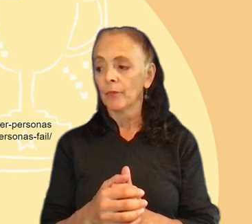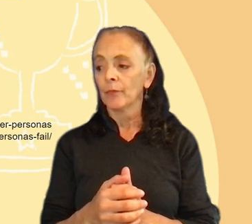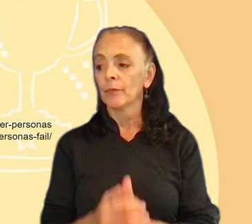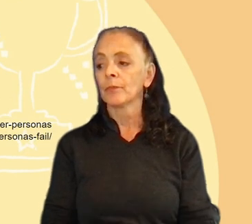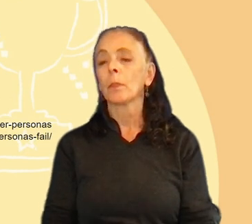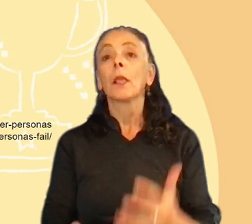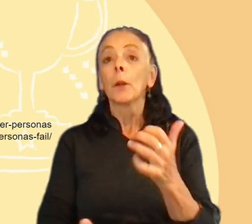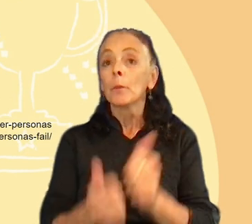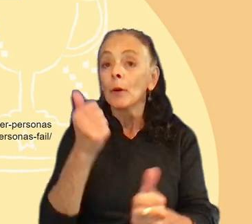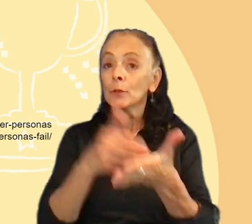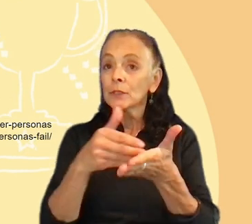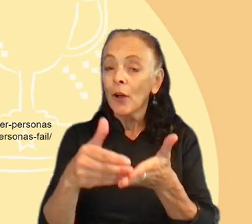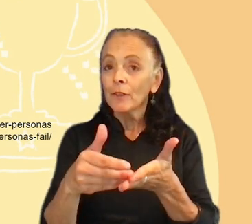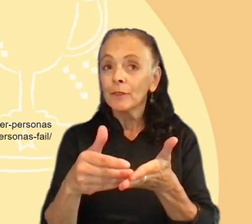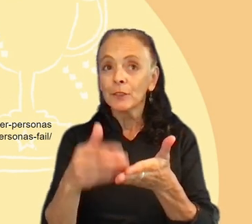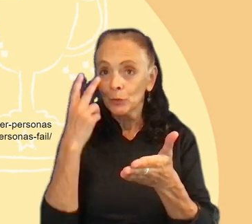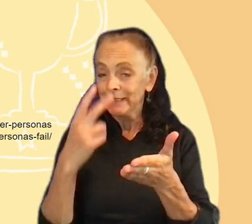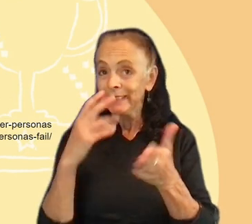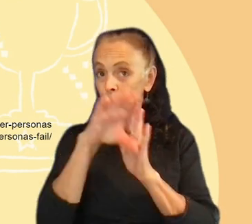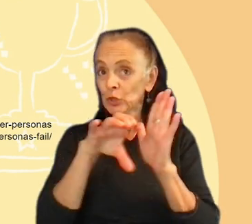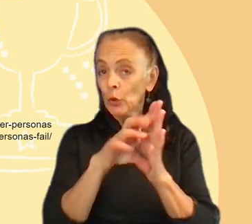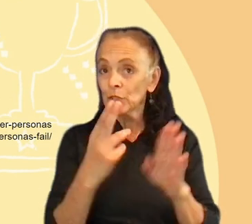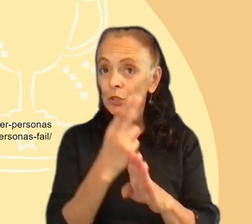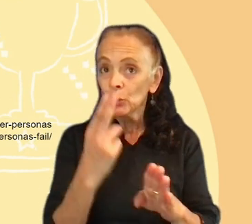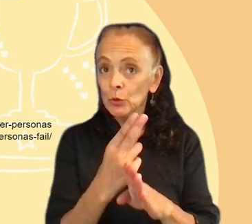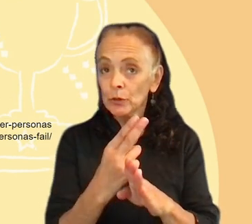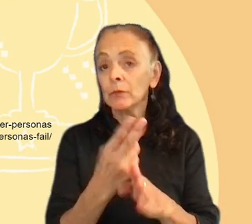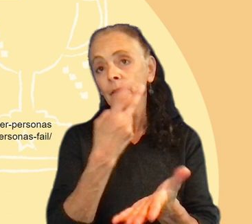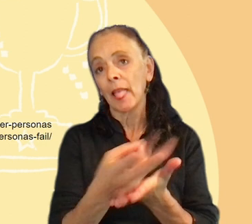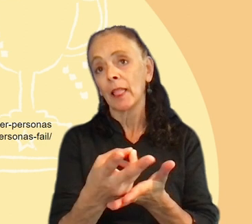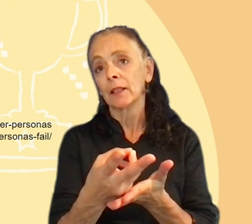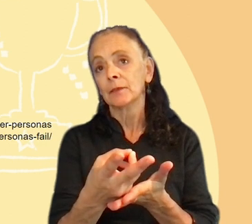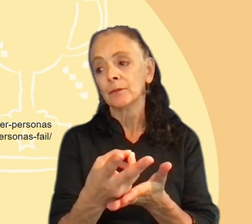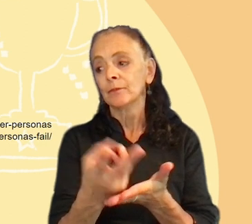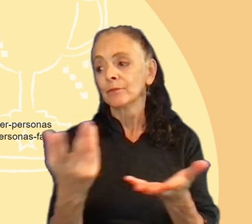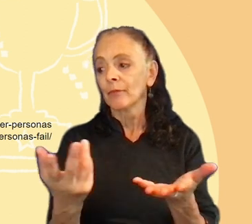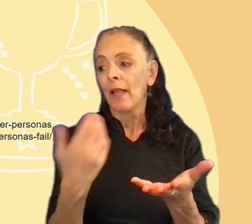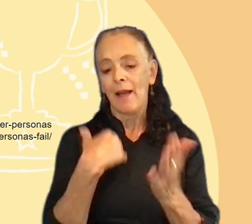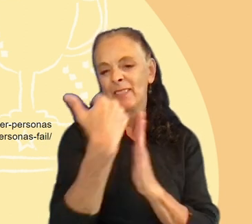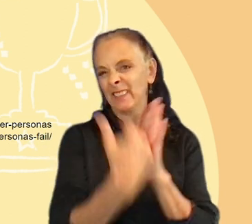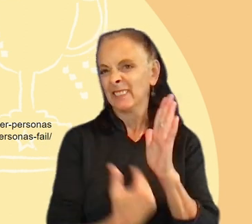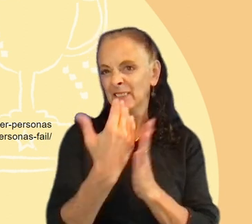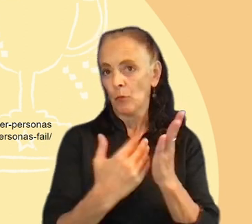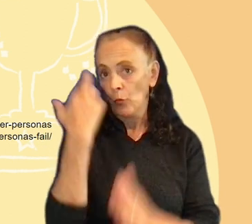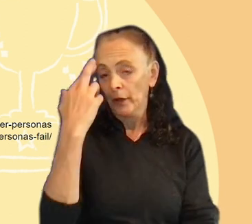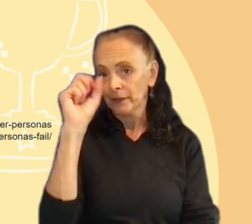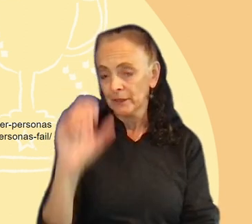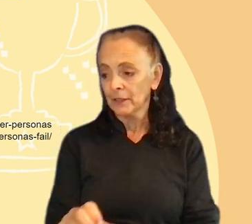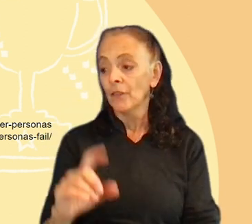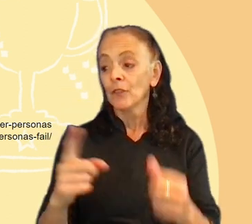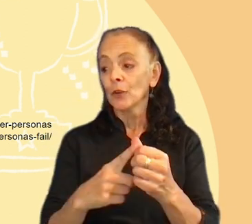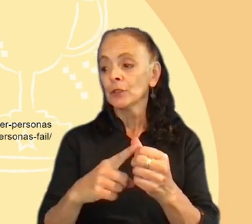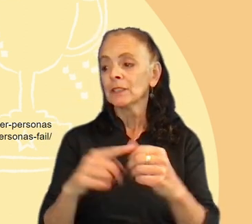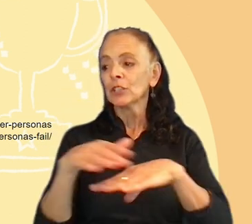most of the time that you see personas being used, they will fail. I have a list of some reasons. So, the first one is